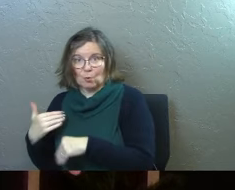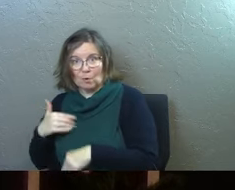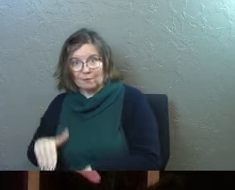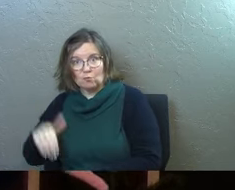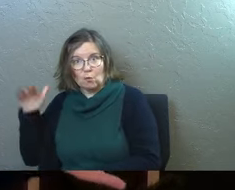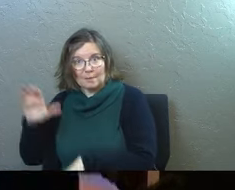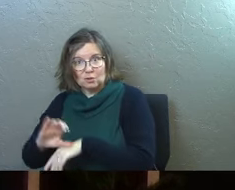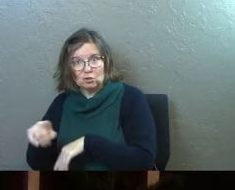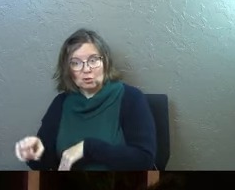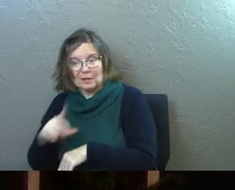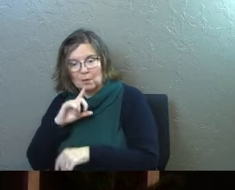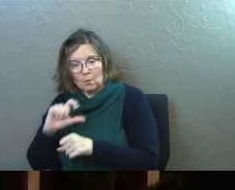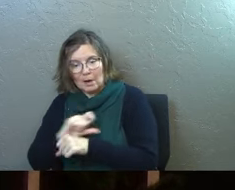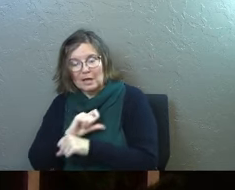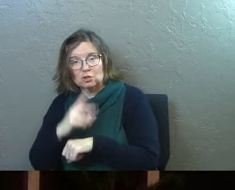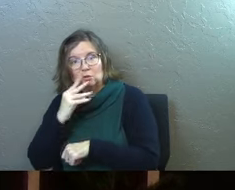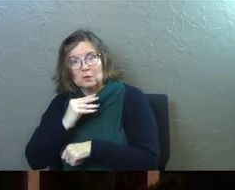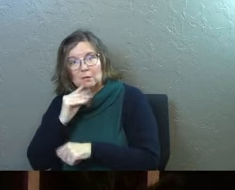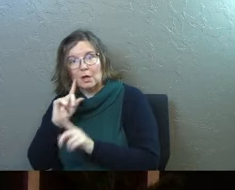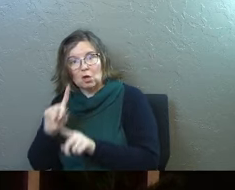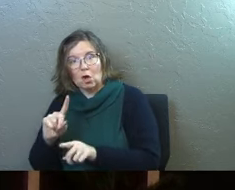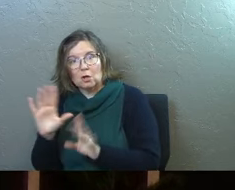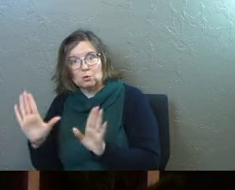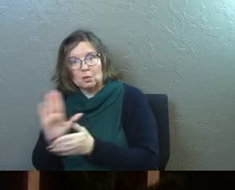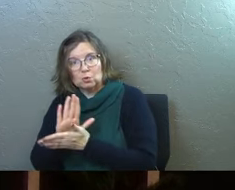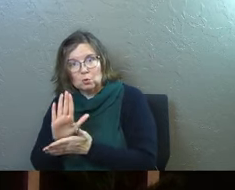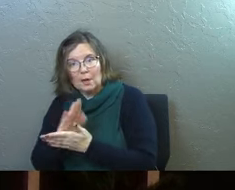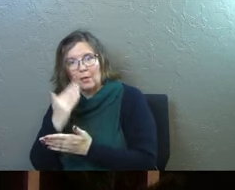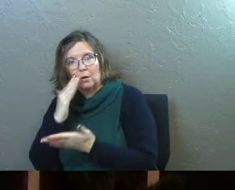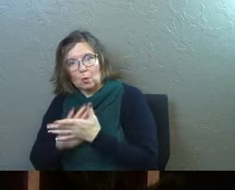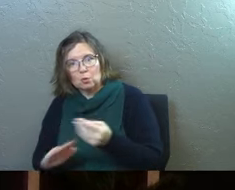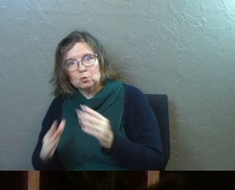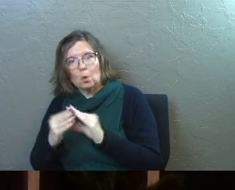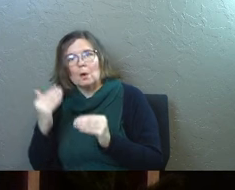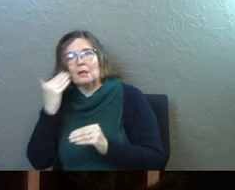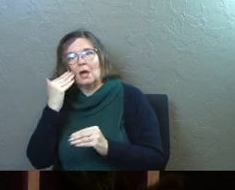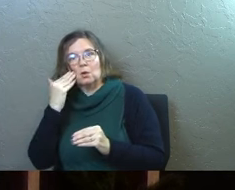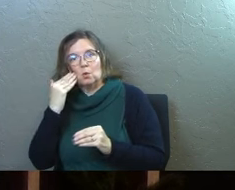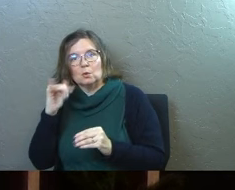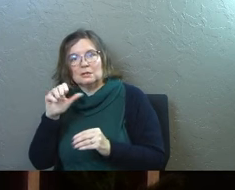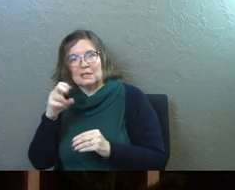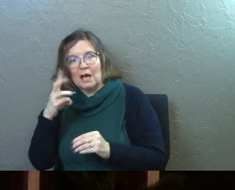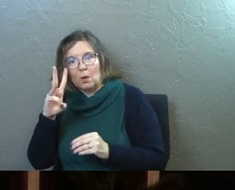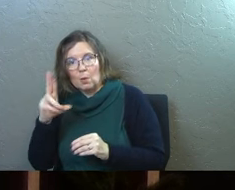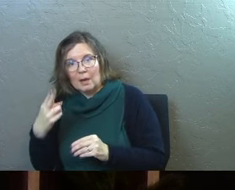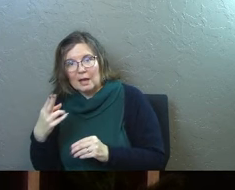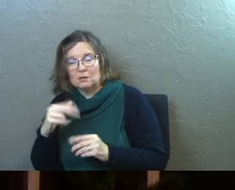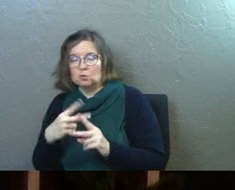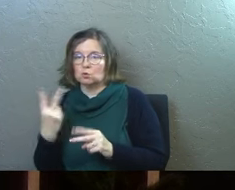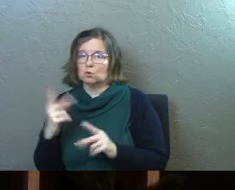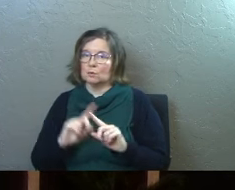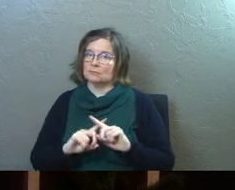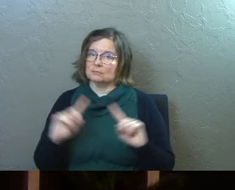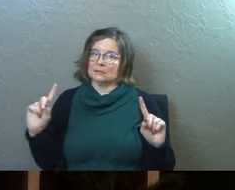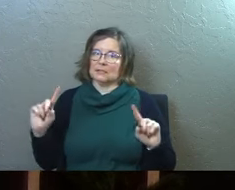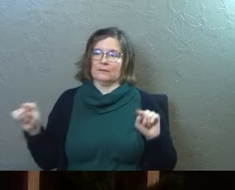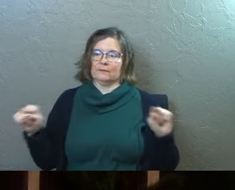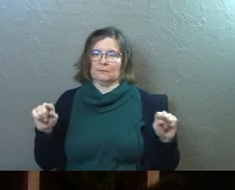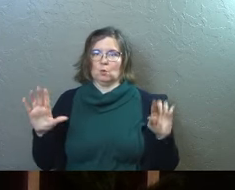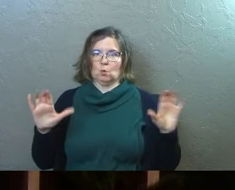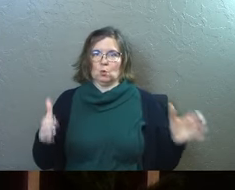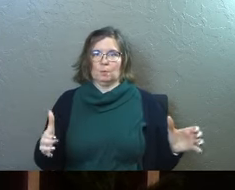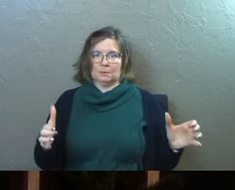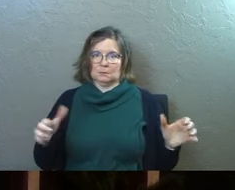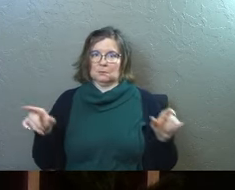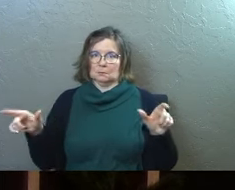would have. The shepherds were actually Jewish. They had gone to Sunday school and they knew the stories and they knew Yahweh. So two very, very different groups